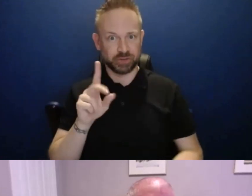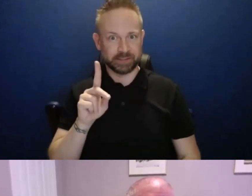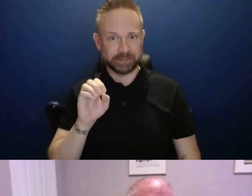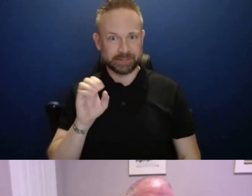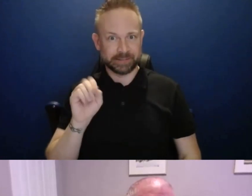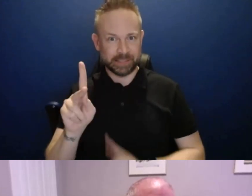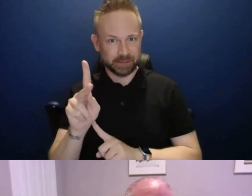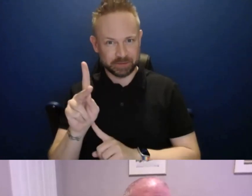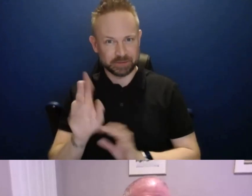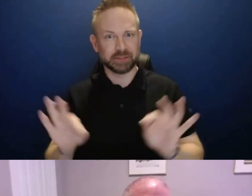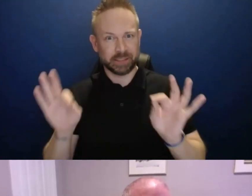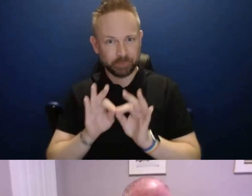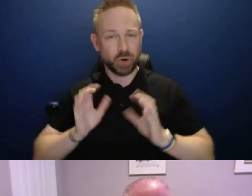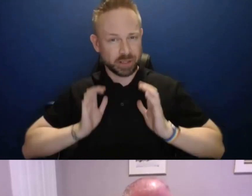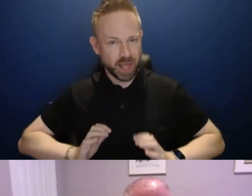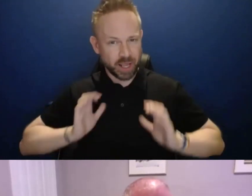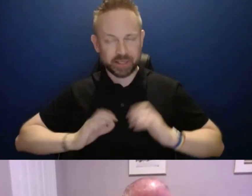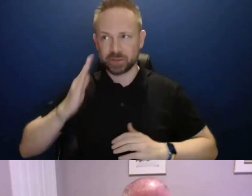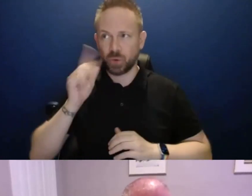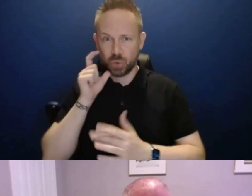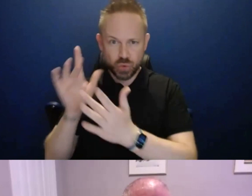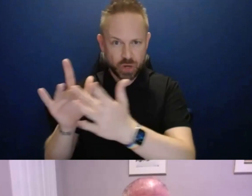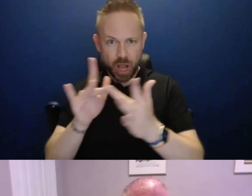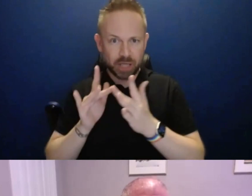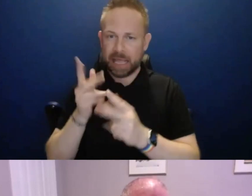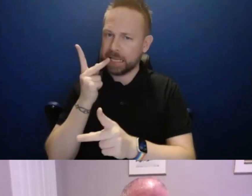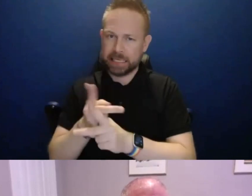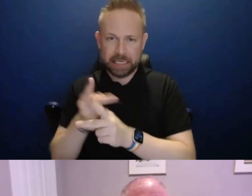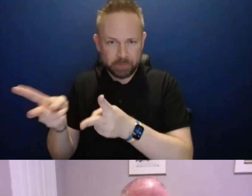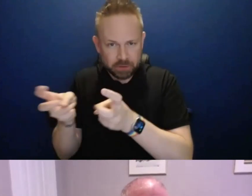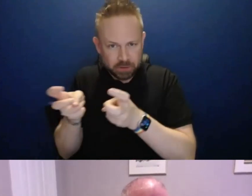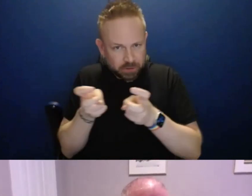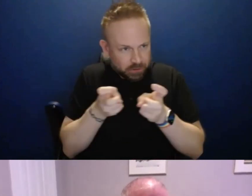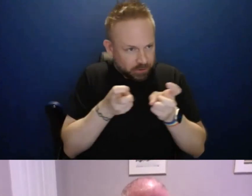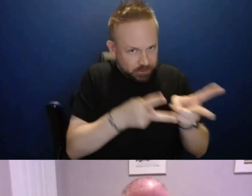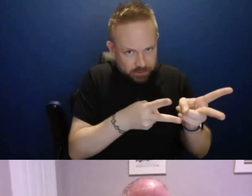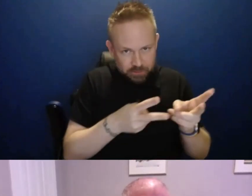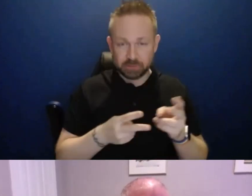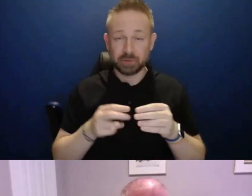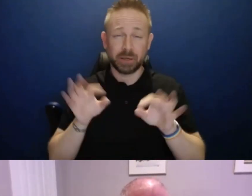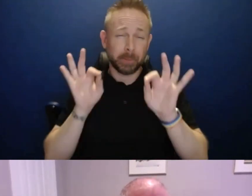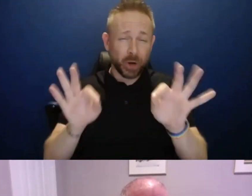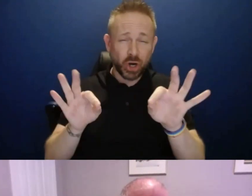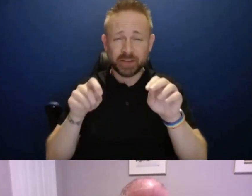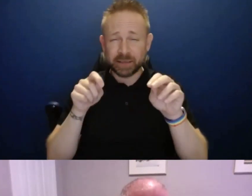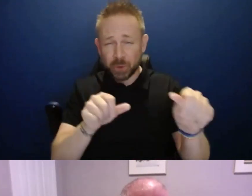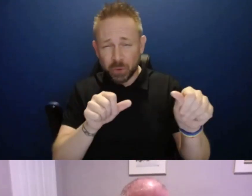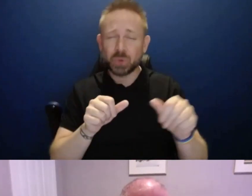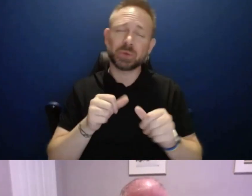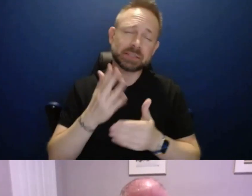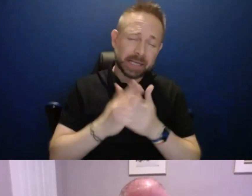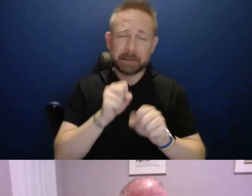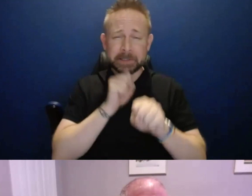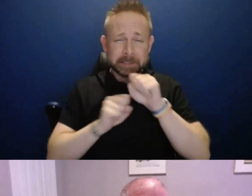points of contact with everybody in the community. There will be bumps, those will be inevitable, and we need to find out quickly as, as you